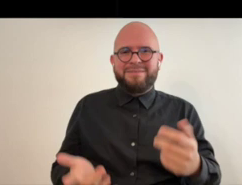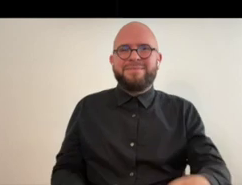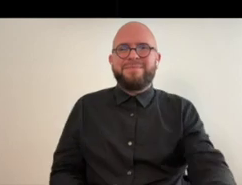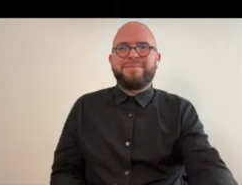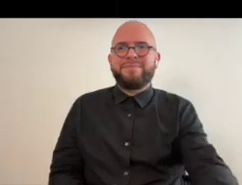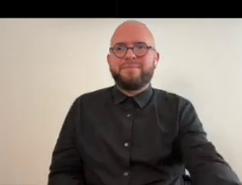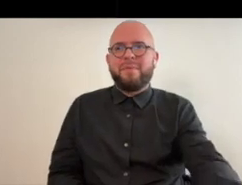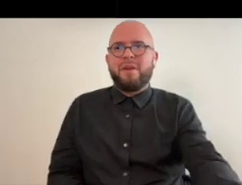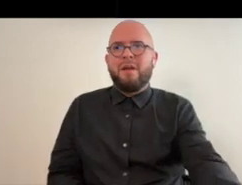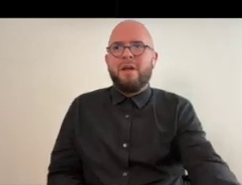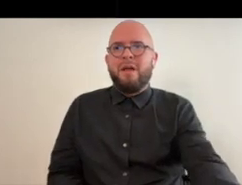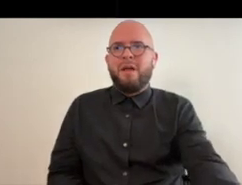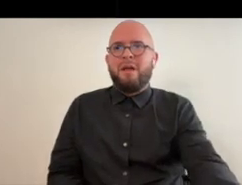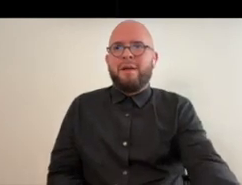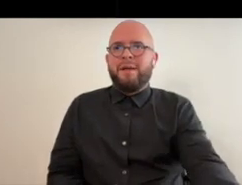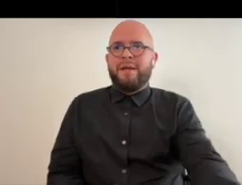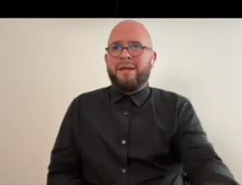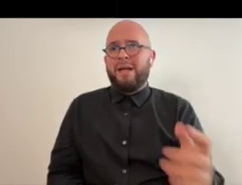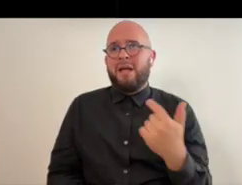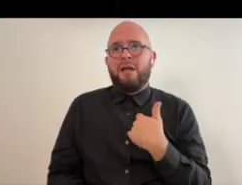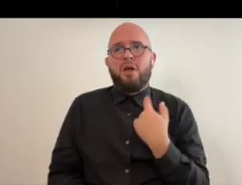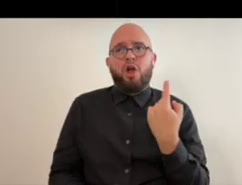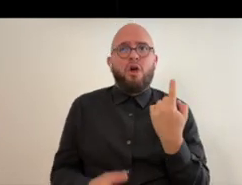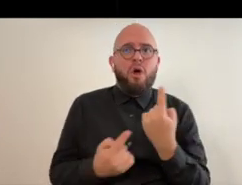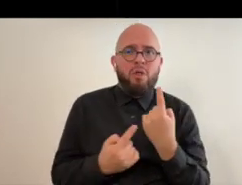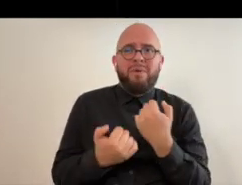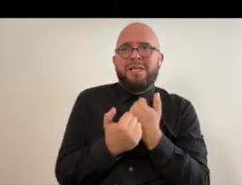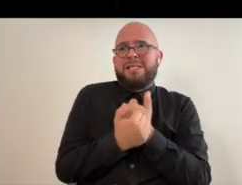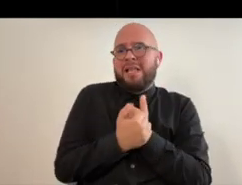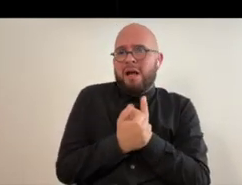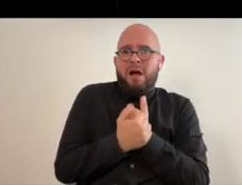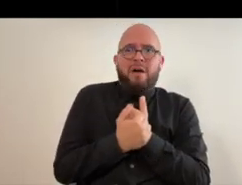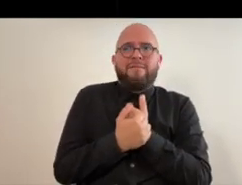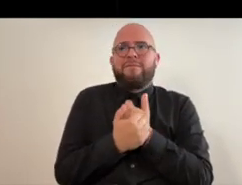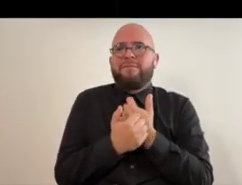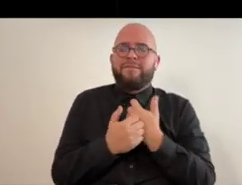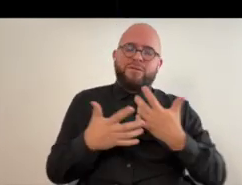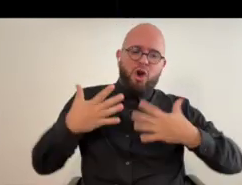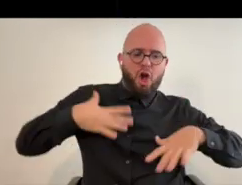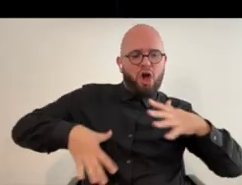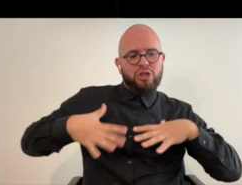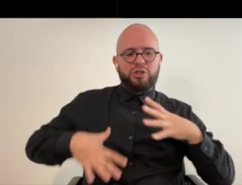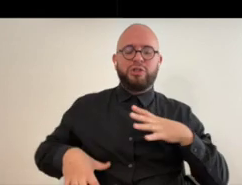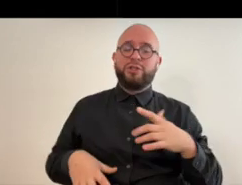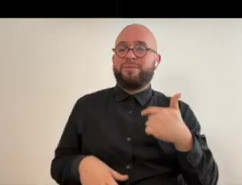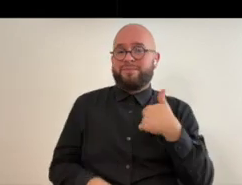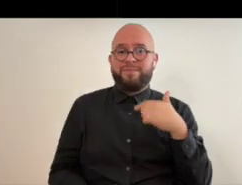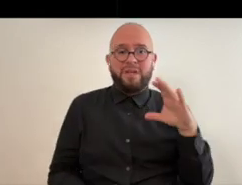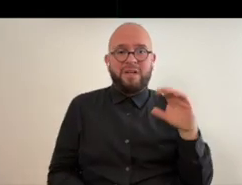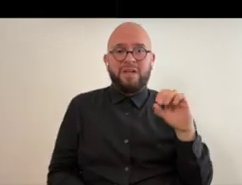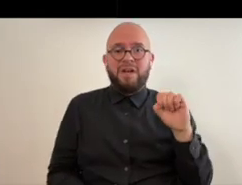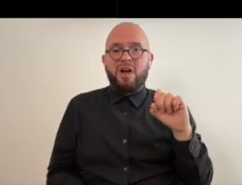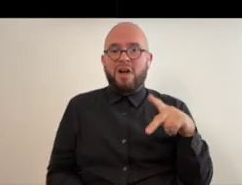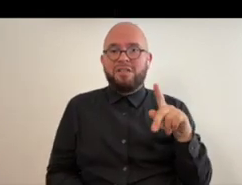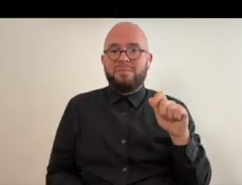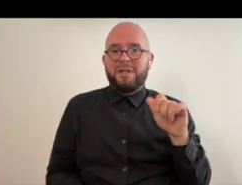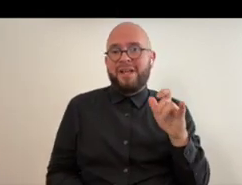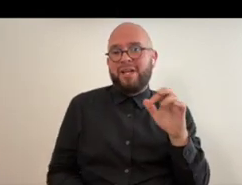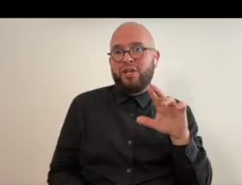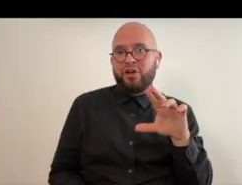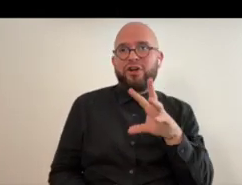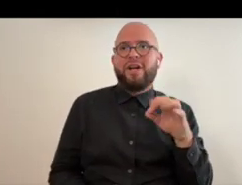have always loved dressing and costumes and i was a cosplayer with my son and we would go to